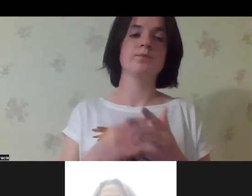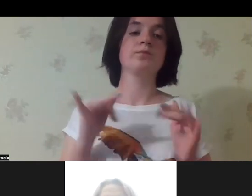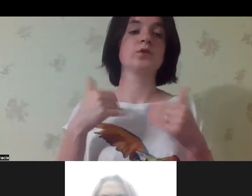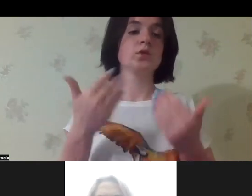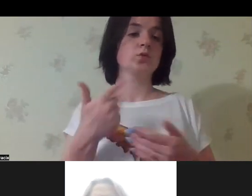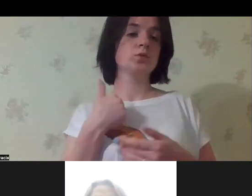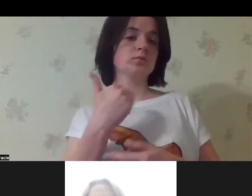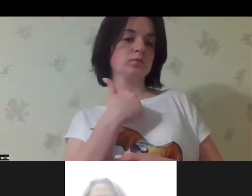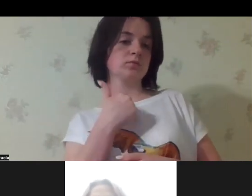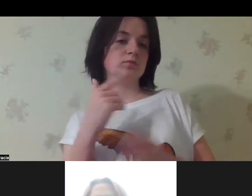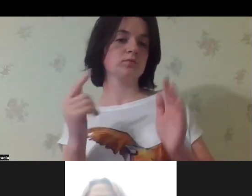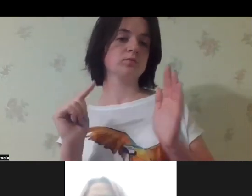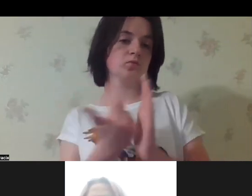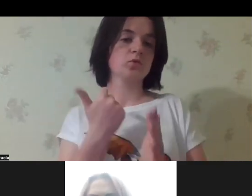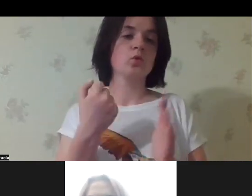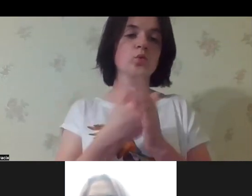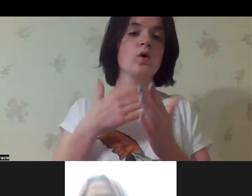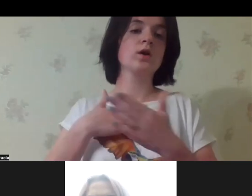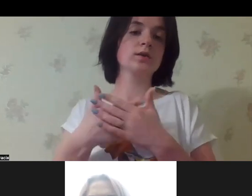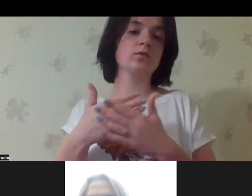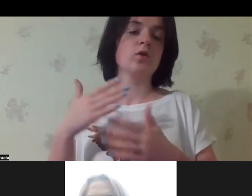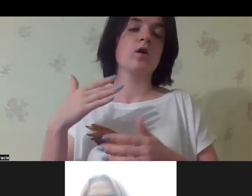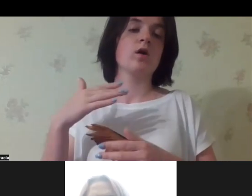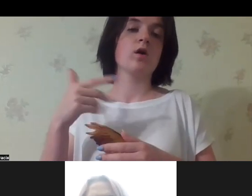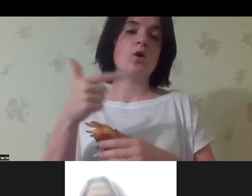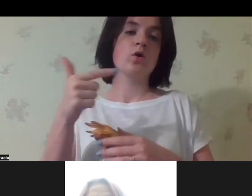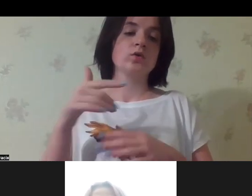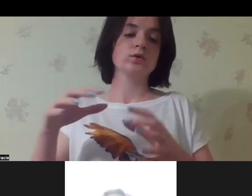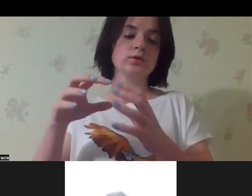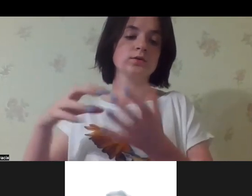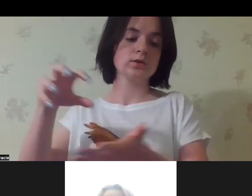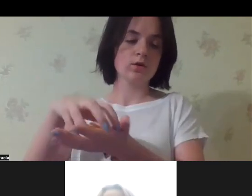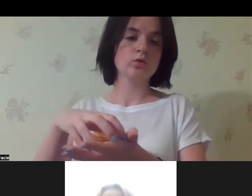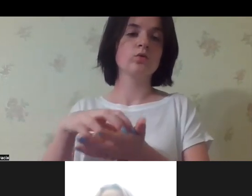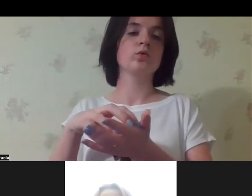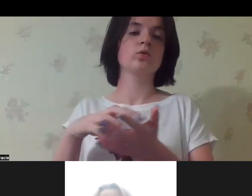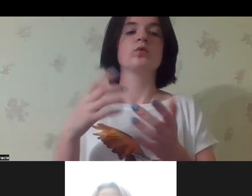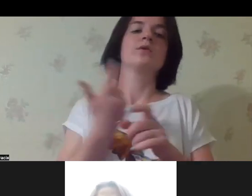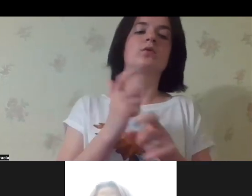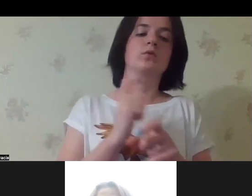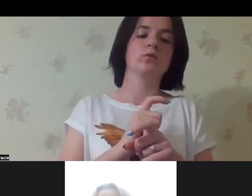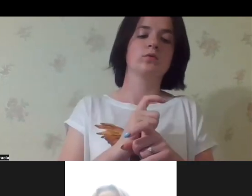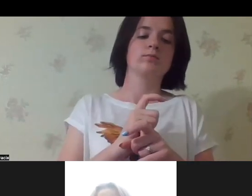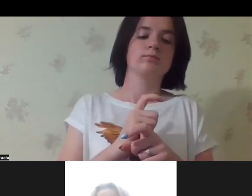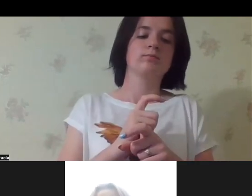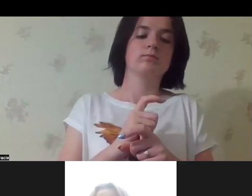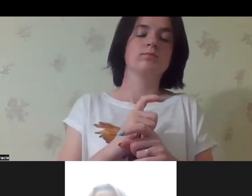of the institutions. This is a huge amount. And here, I think, this is the task for the